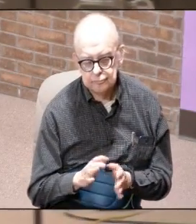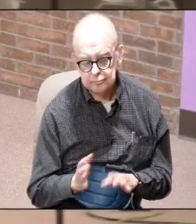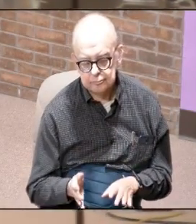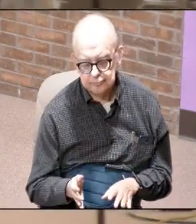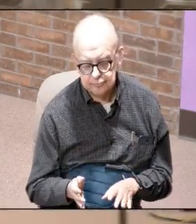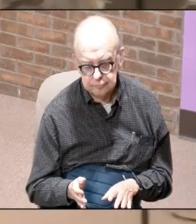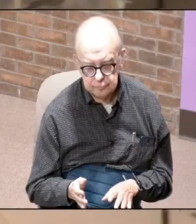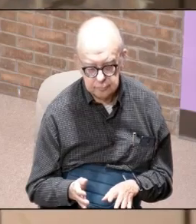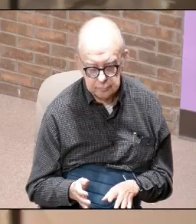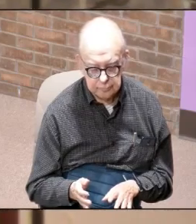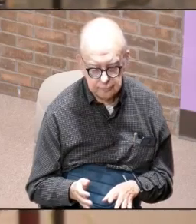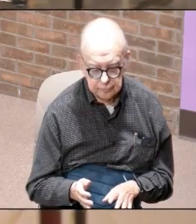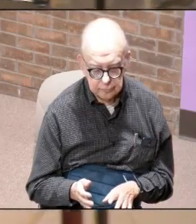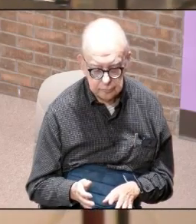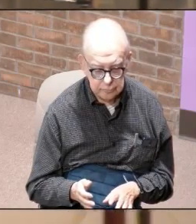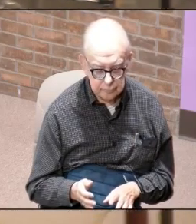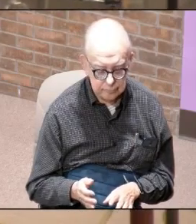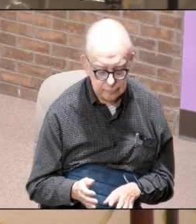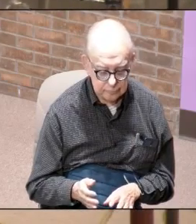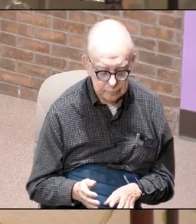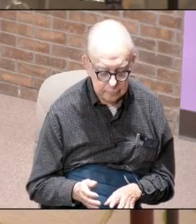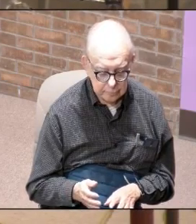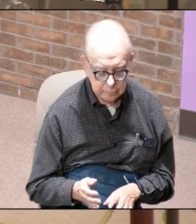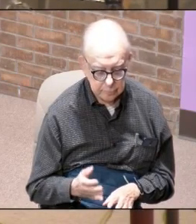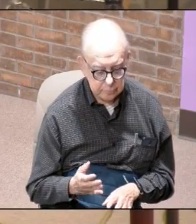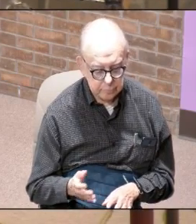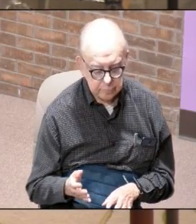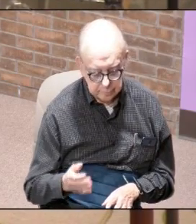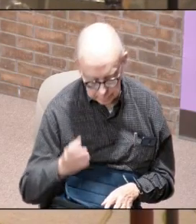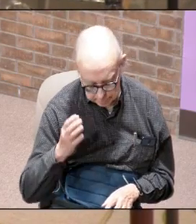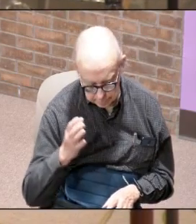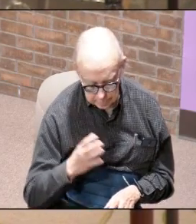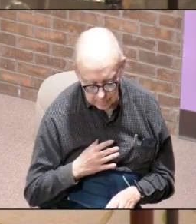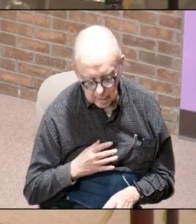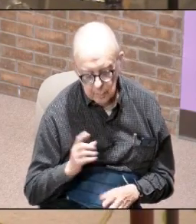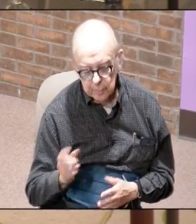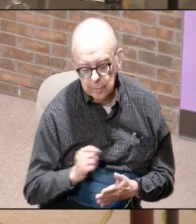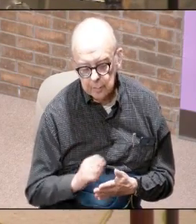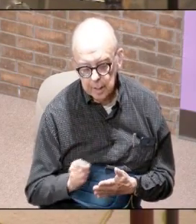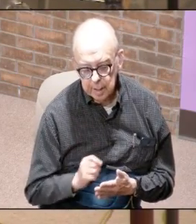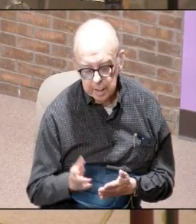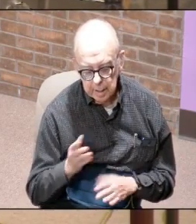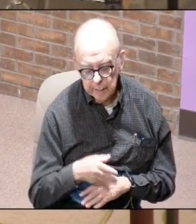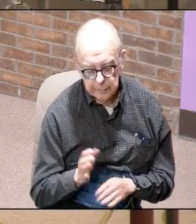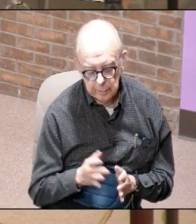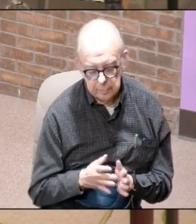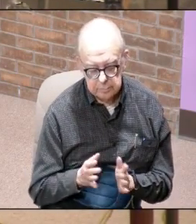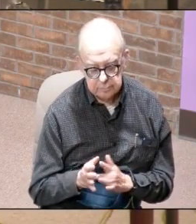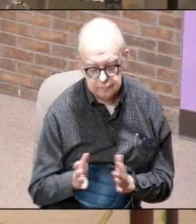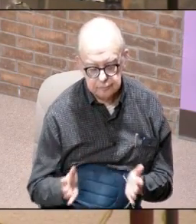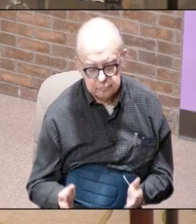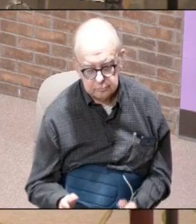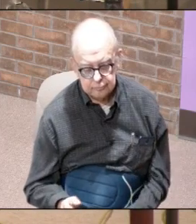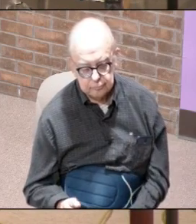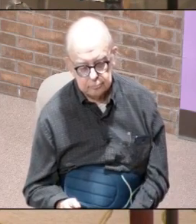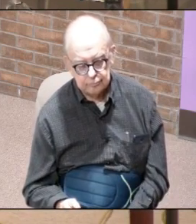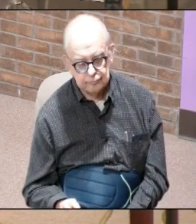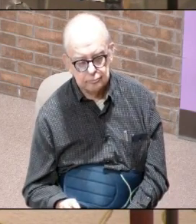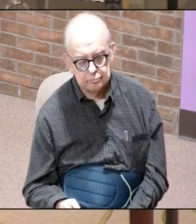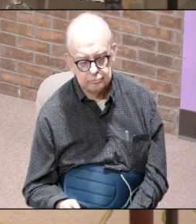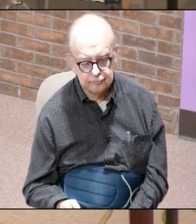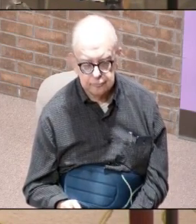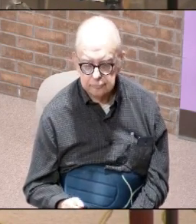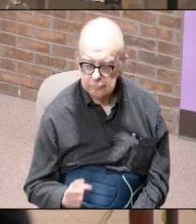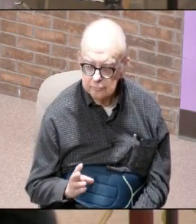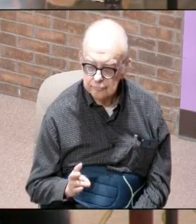he was not writing he was writing after Jesus okay that 63 year period of time